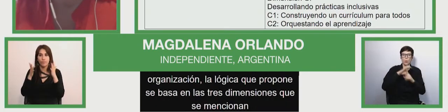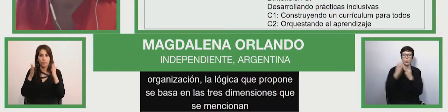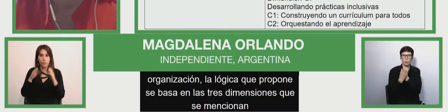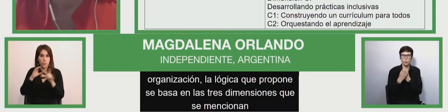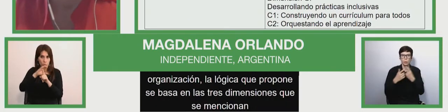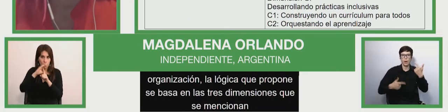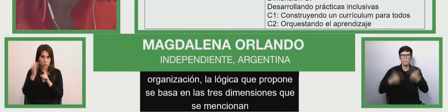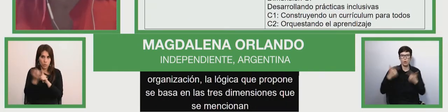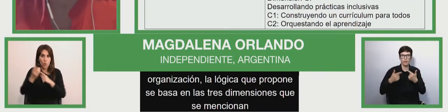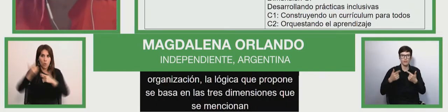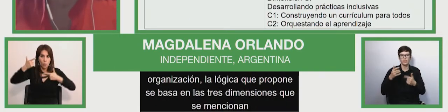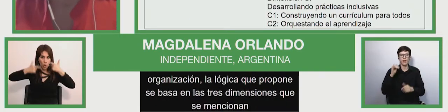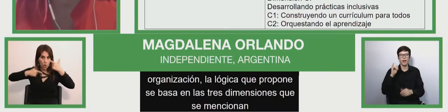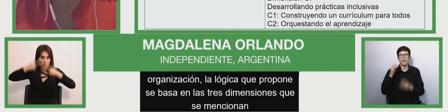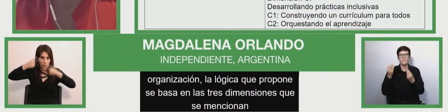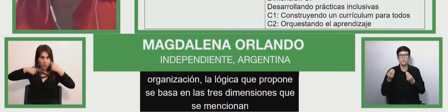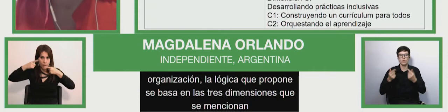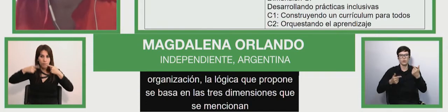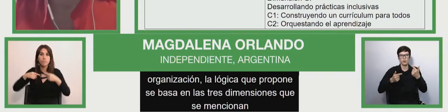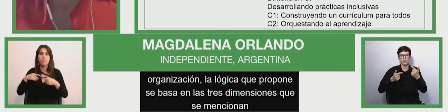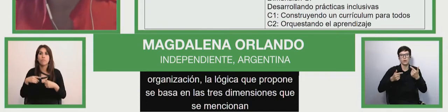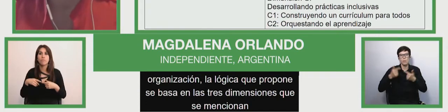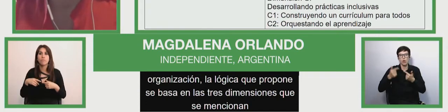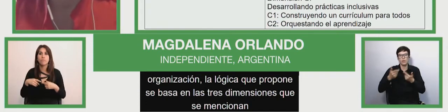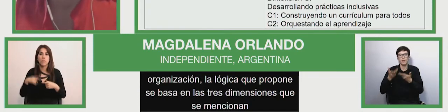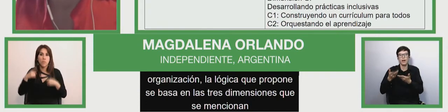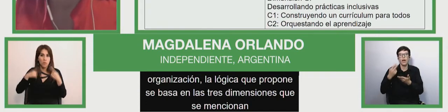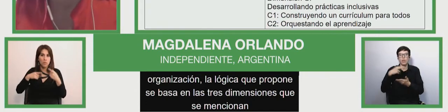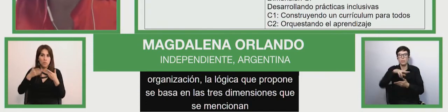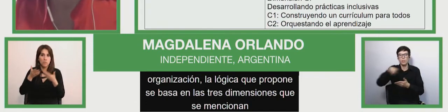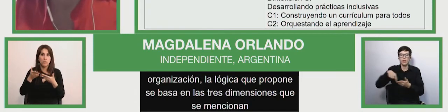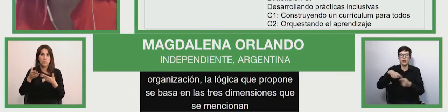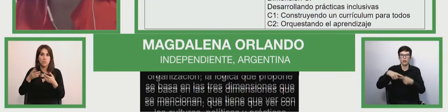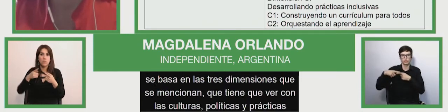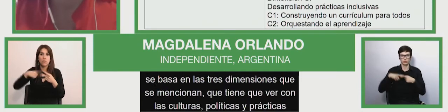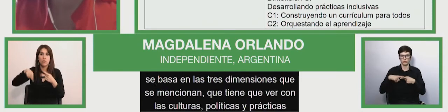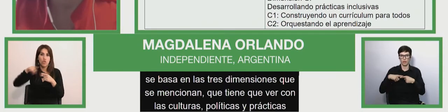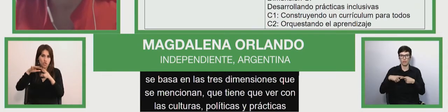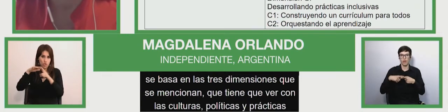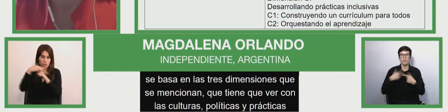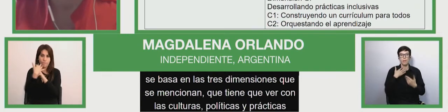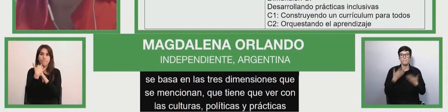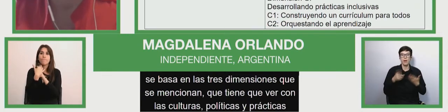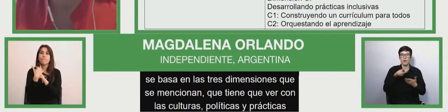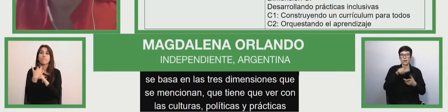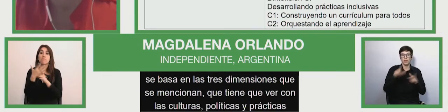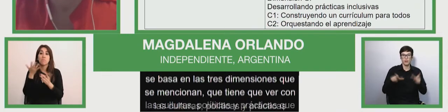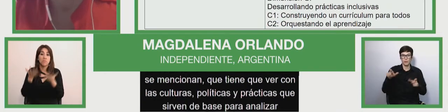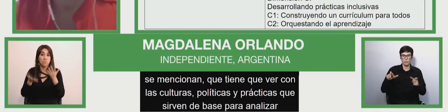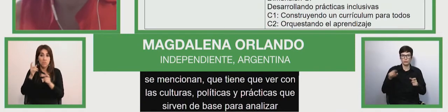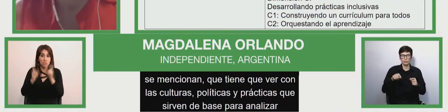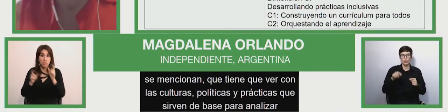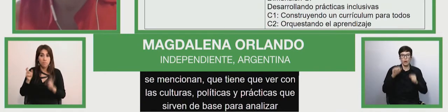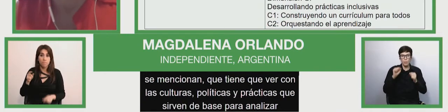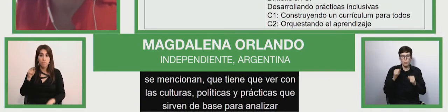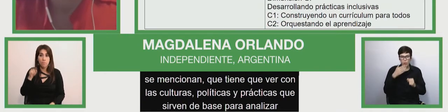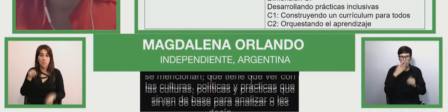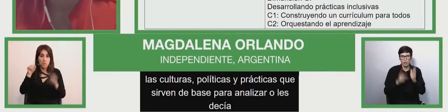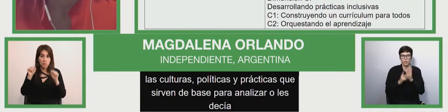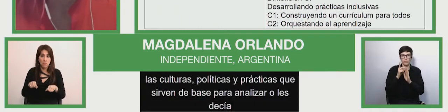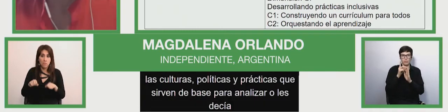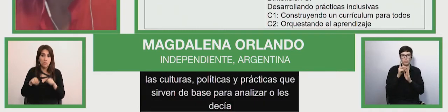and practices which are based in creating and modifying as mesh as i said any organization